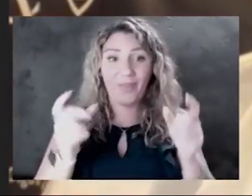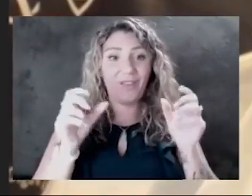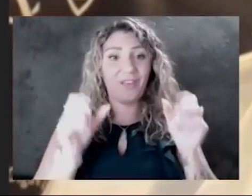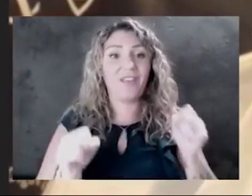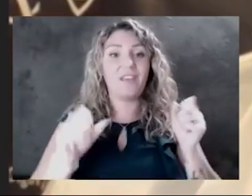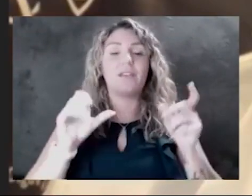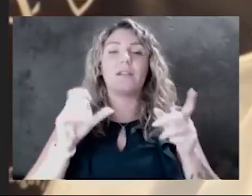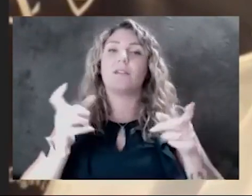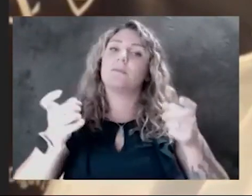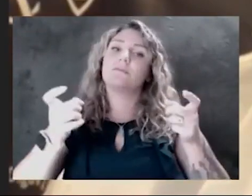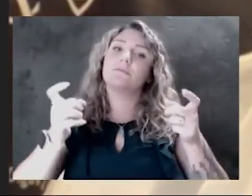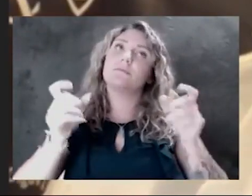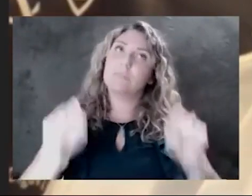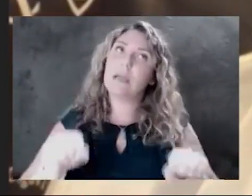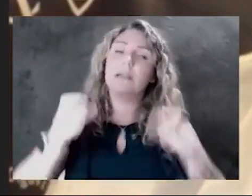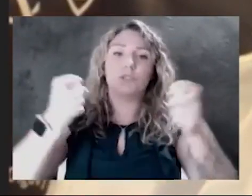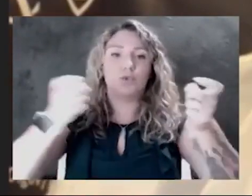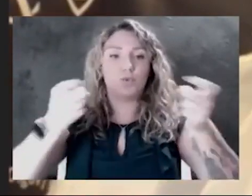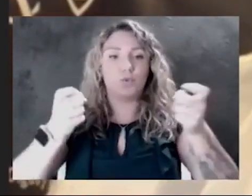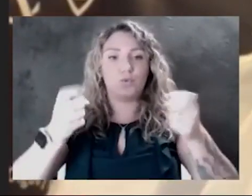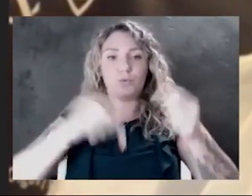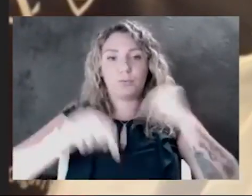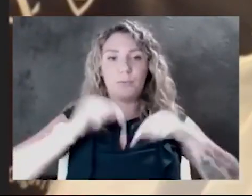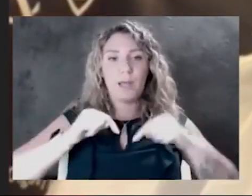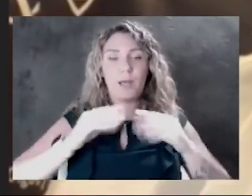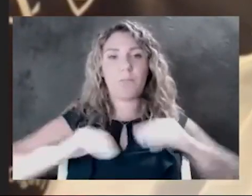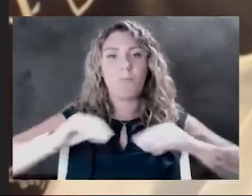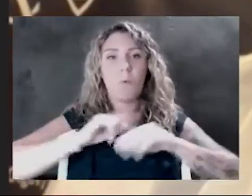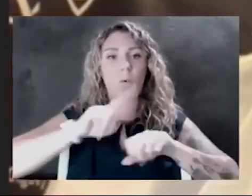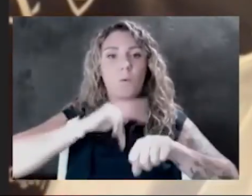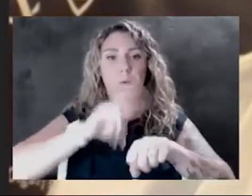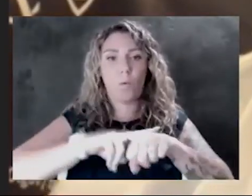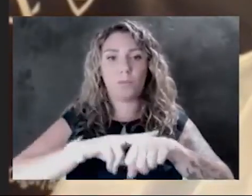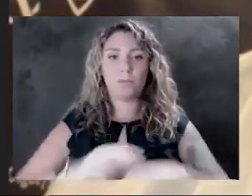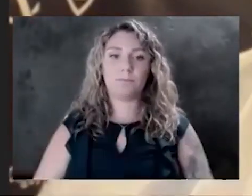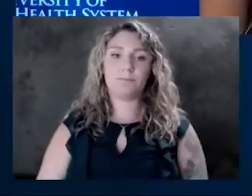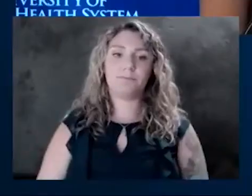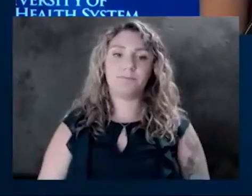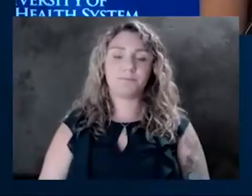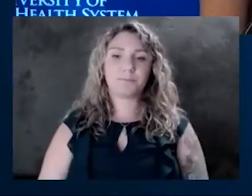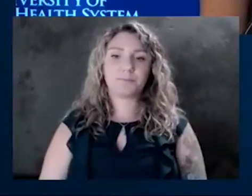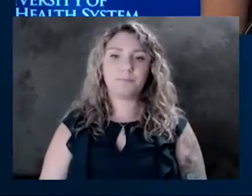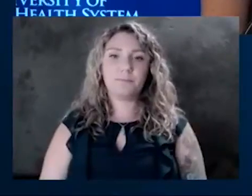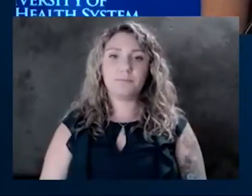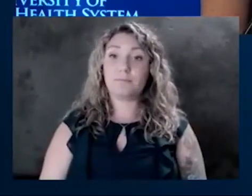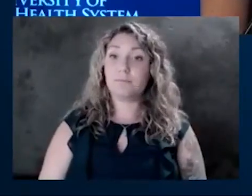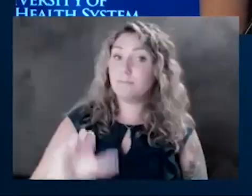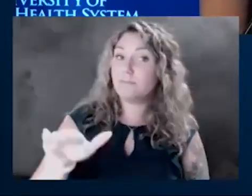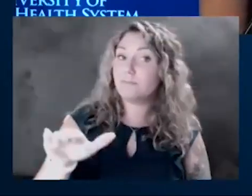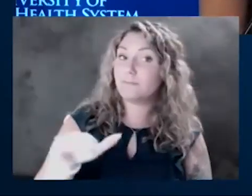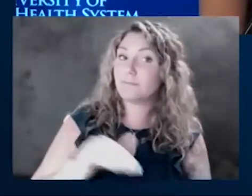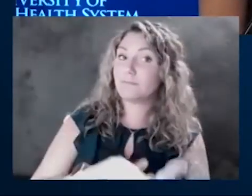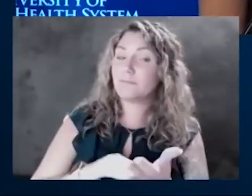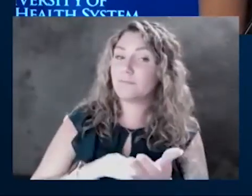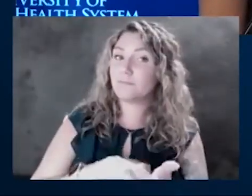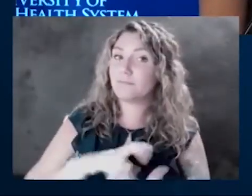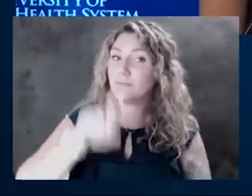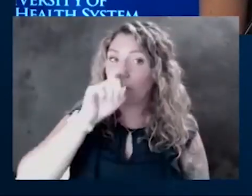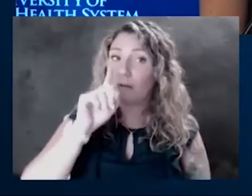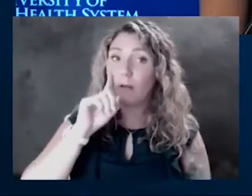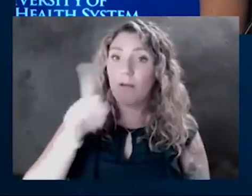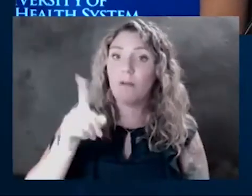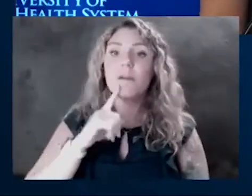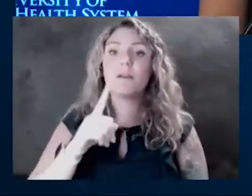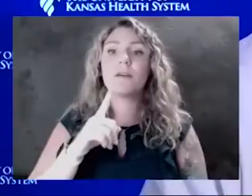control and get back to more normality. Dr. Hawkinson? Yeah, you know, just a cursory look at that